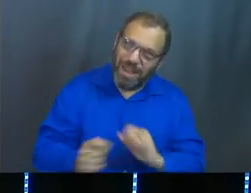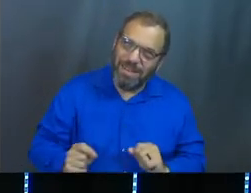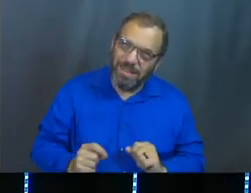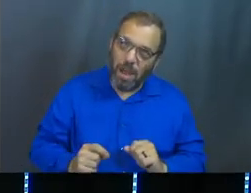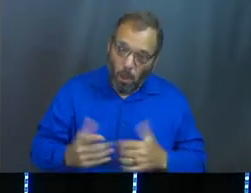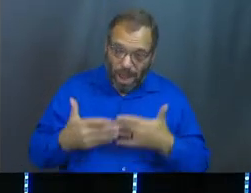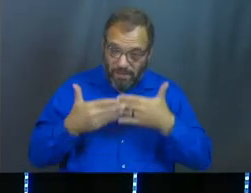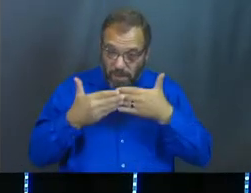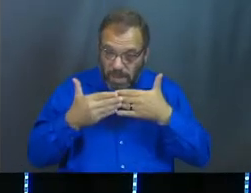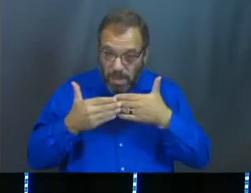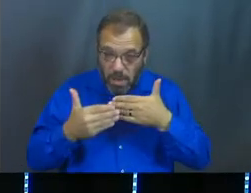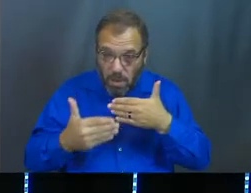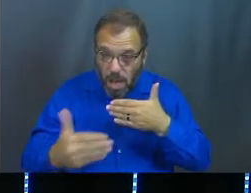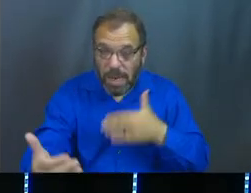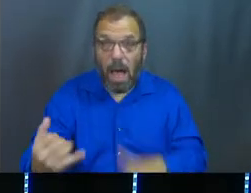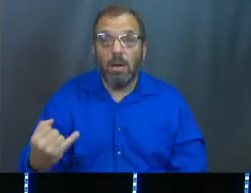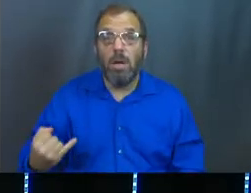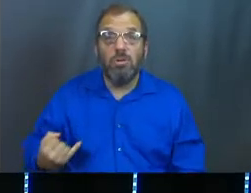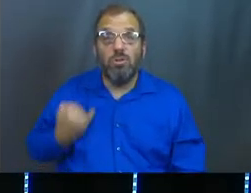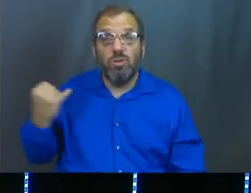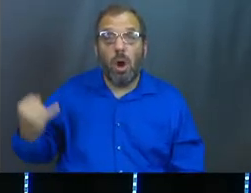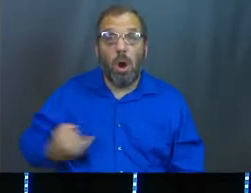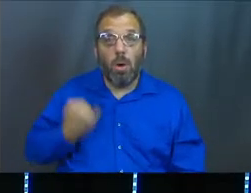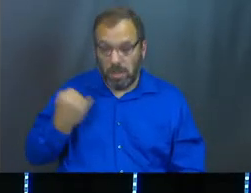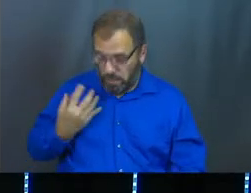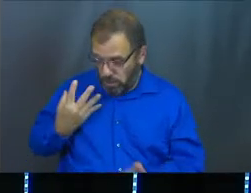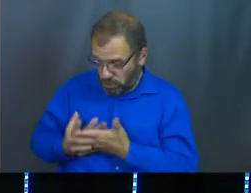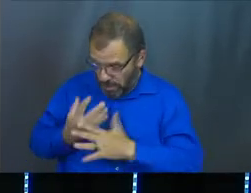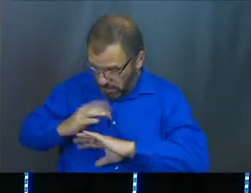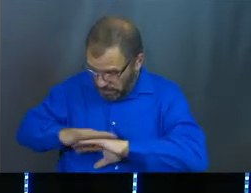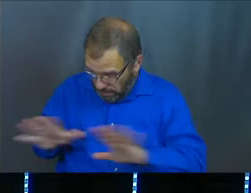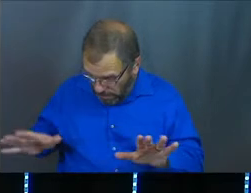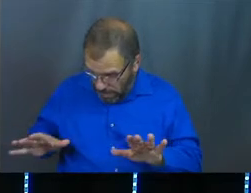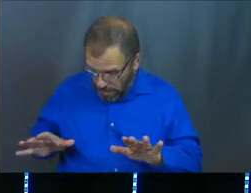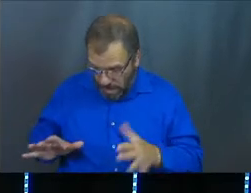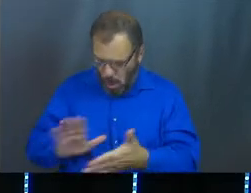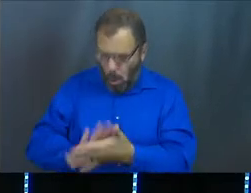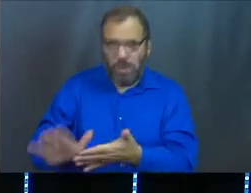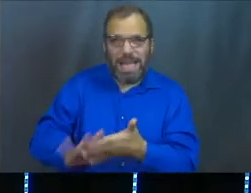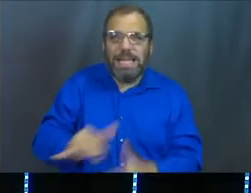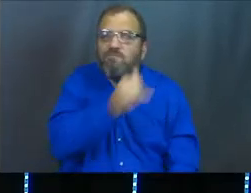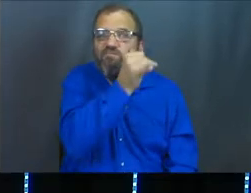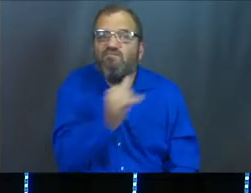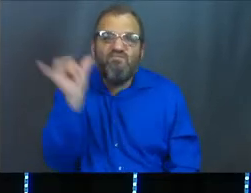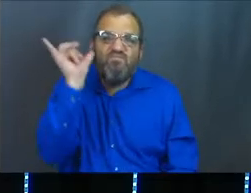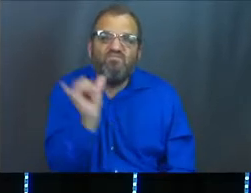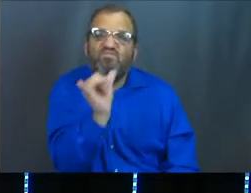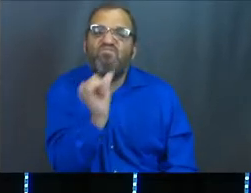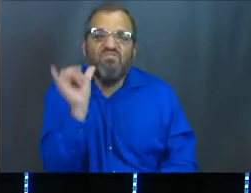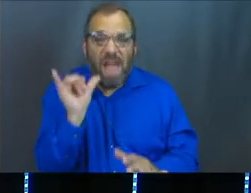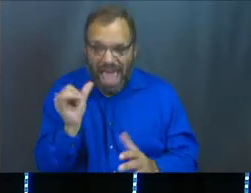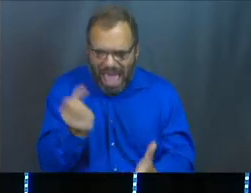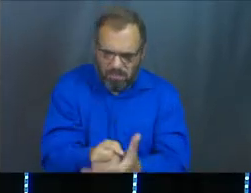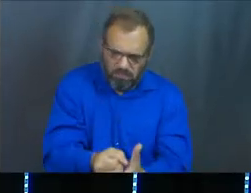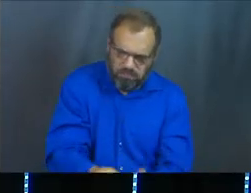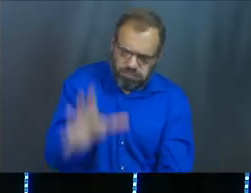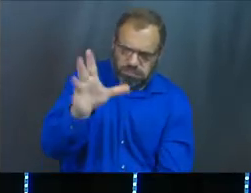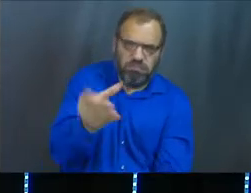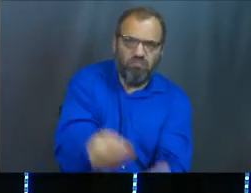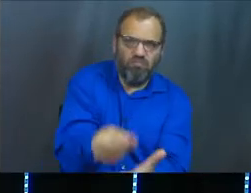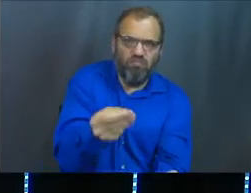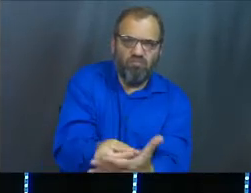because from this day forward, Joseph is now out of jail. Not only do they clean him up, but he is wealthy instantly.